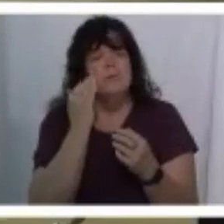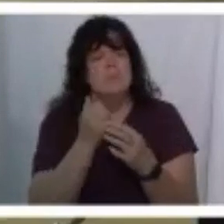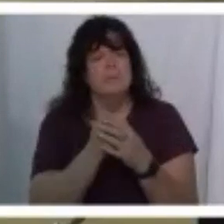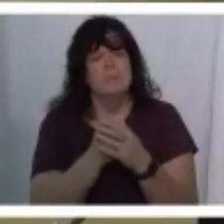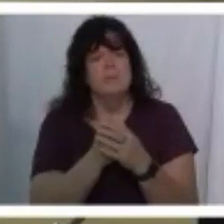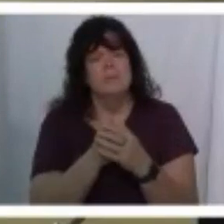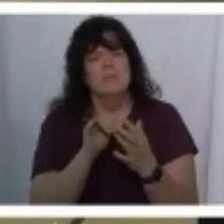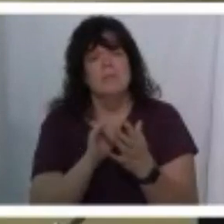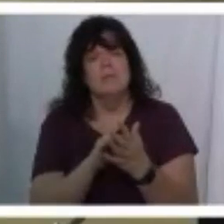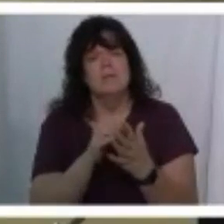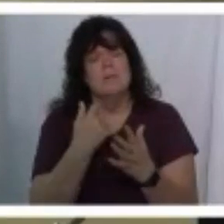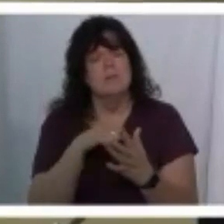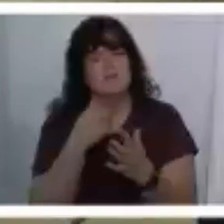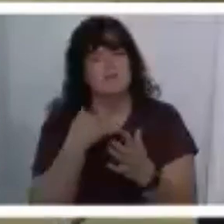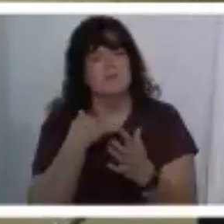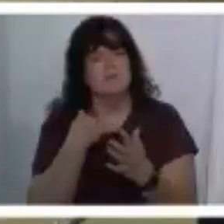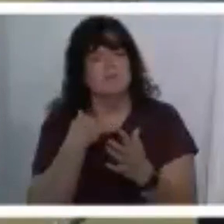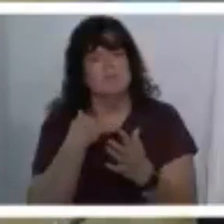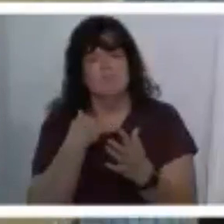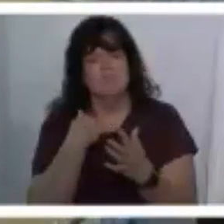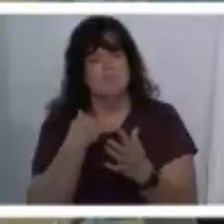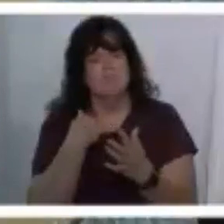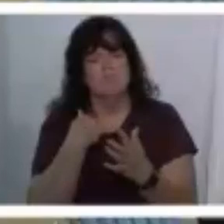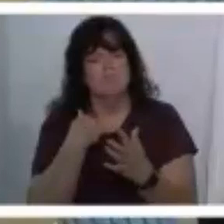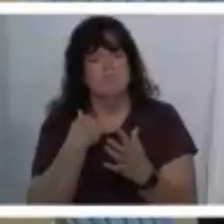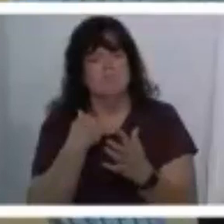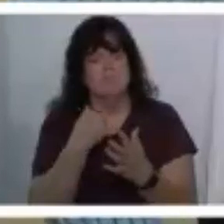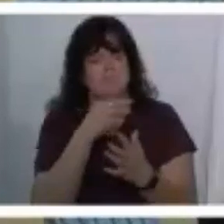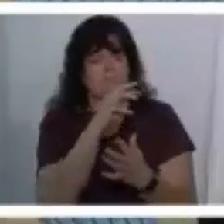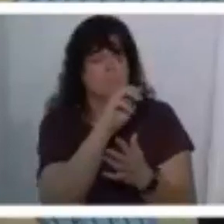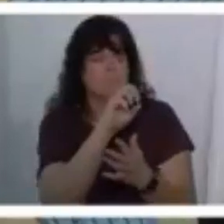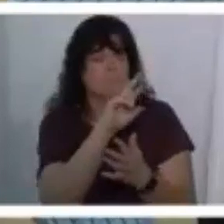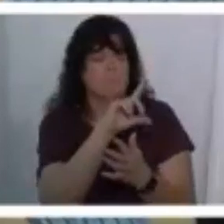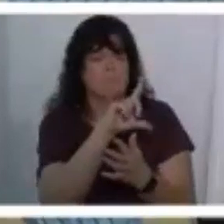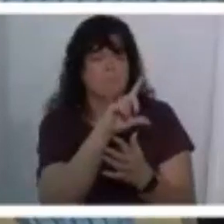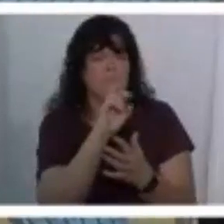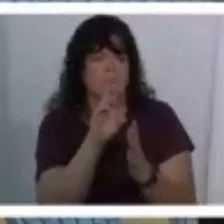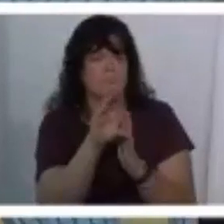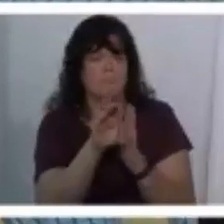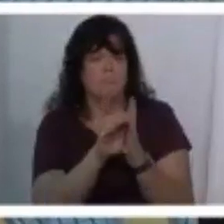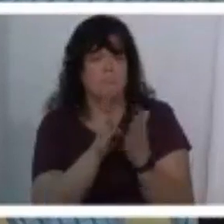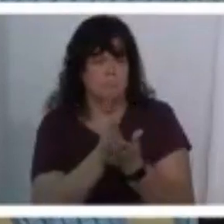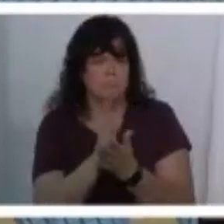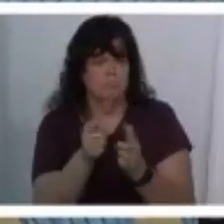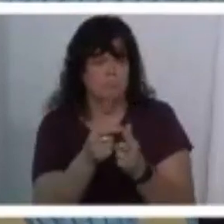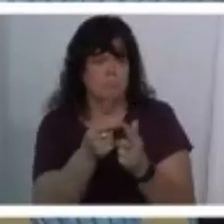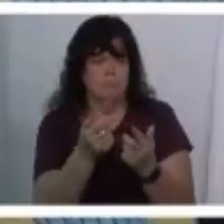was that we had neither a moral nor a constitutional right to exist